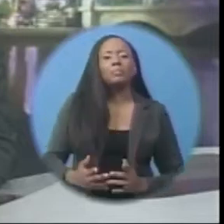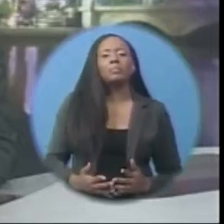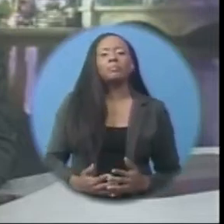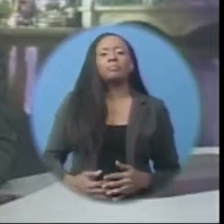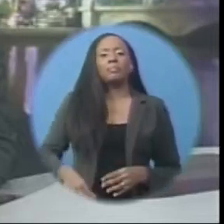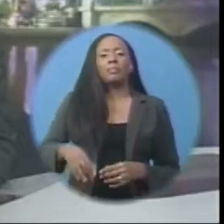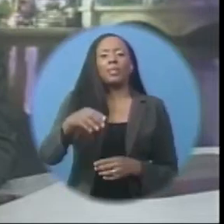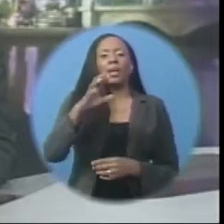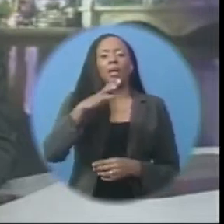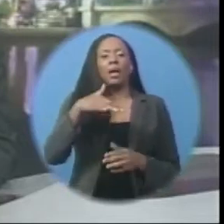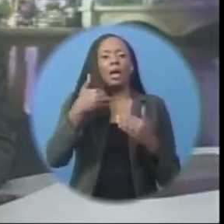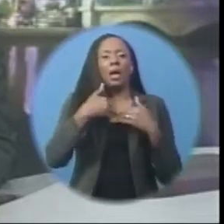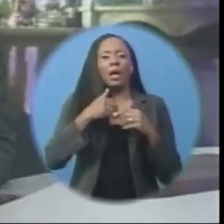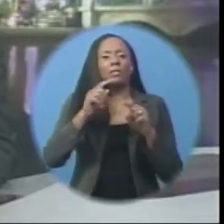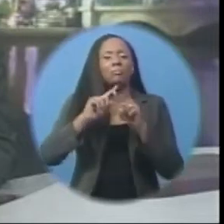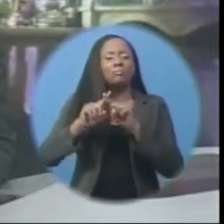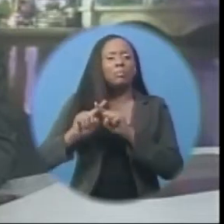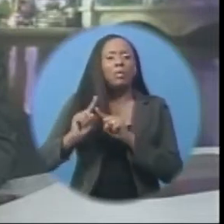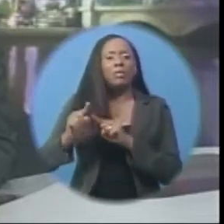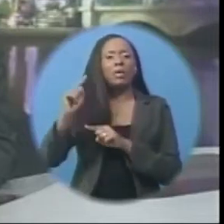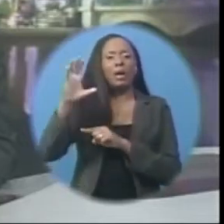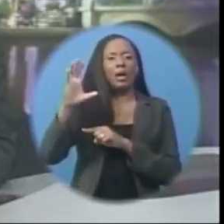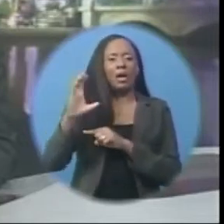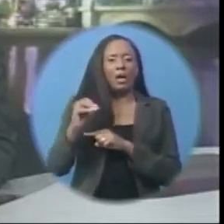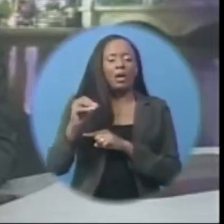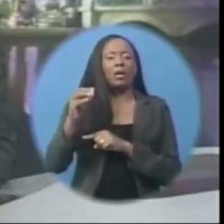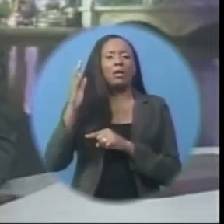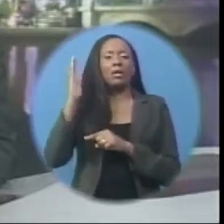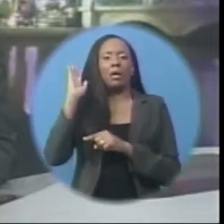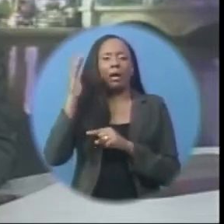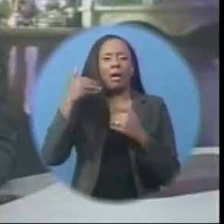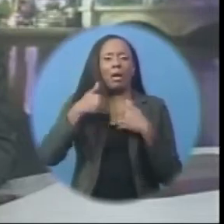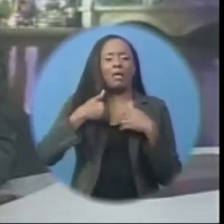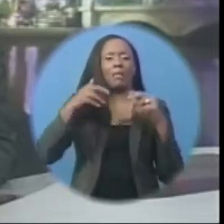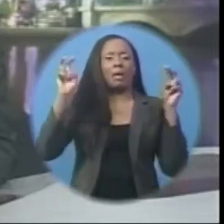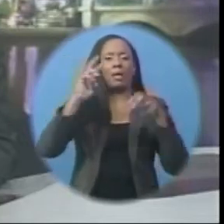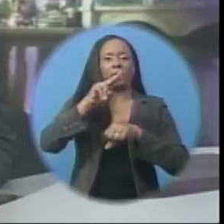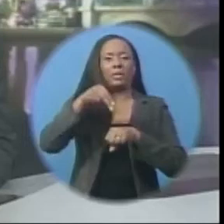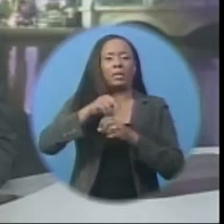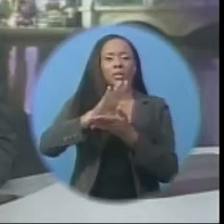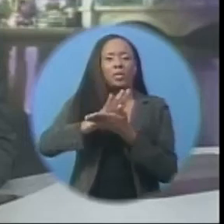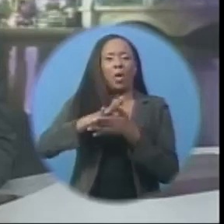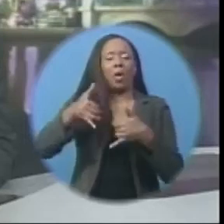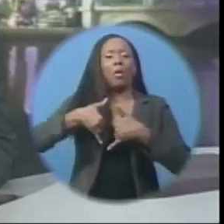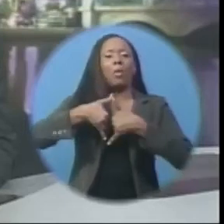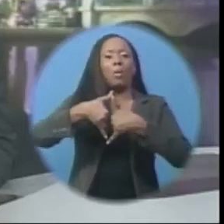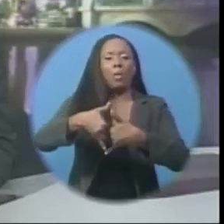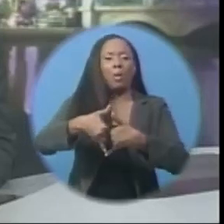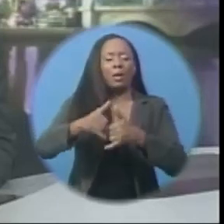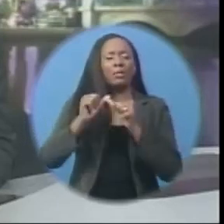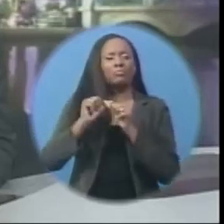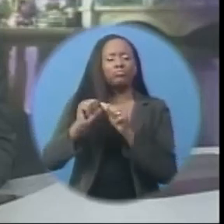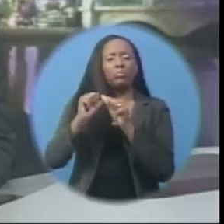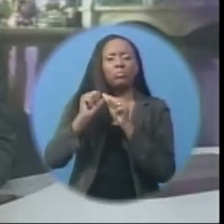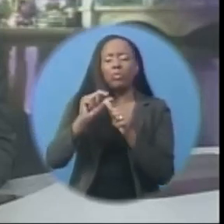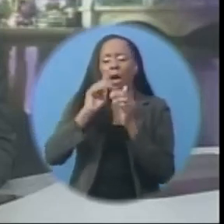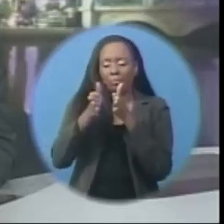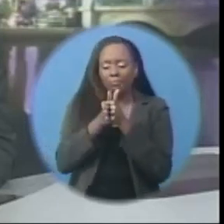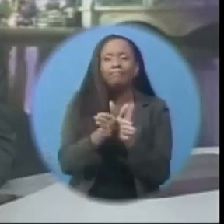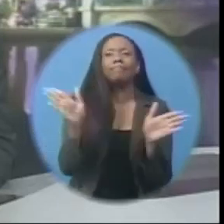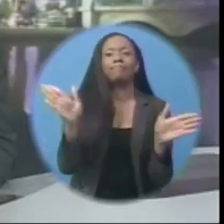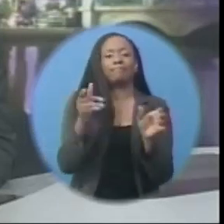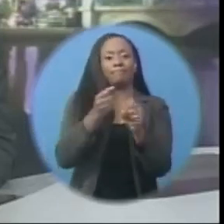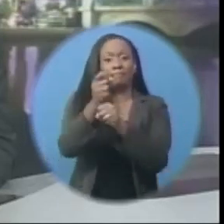Cave Shepherd, Berger Paints, Kentucky Fried Chicken National School Awards, which led by founder Ricardo Marshall continues to expand annually.